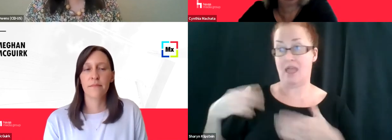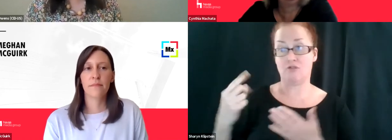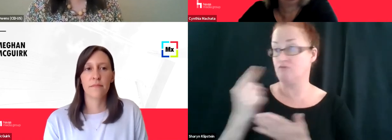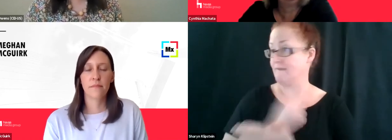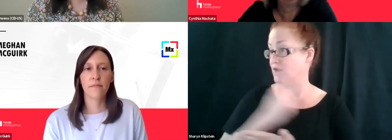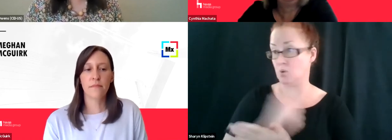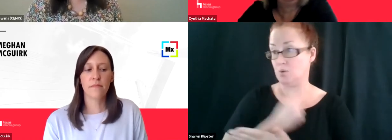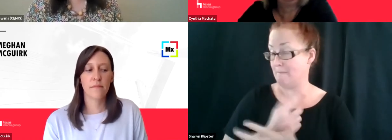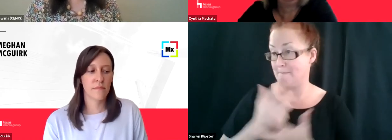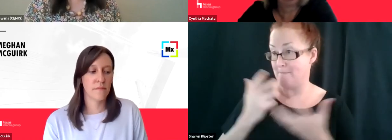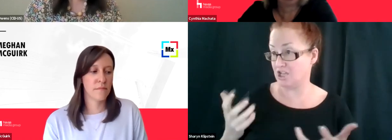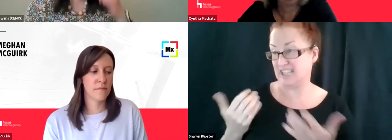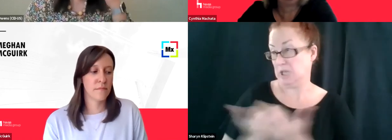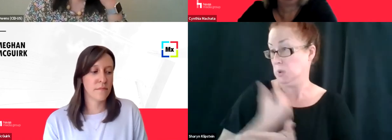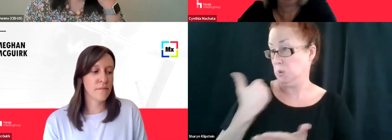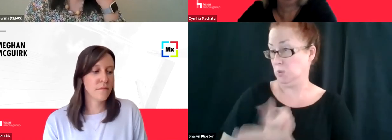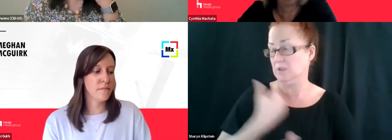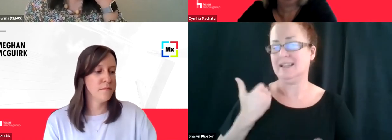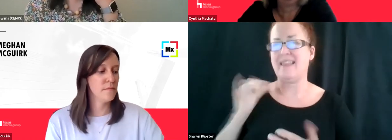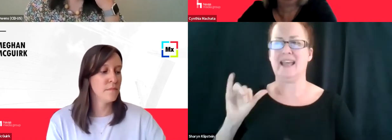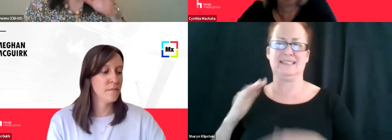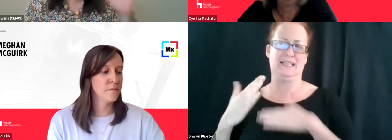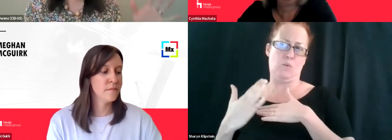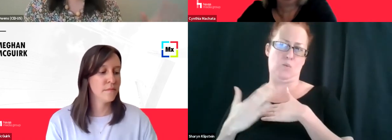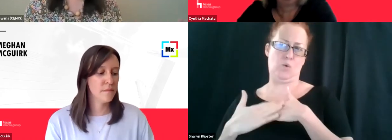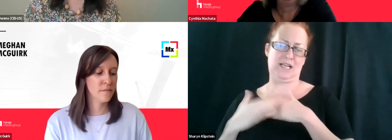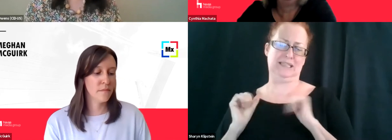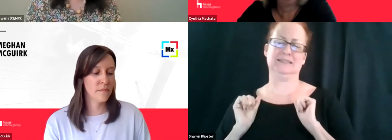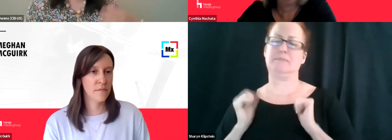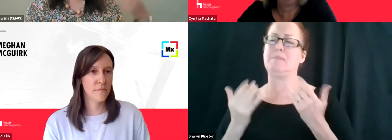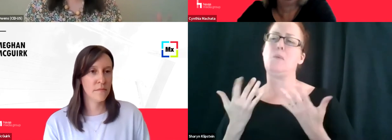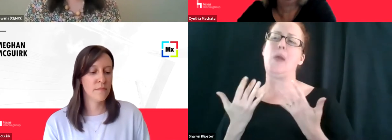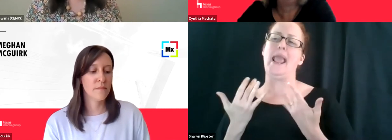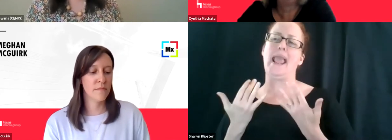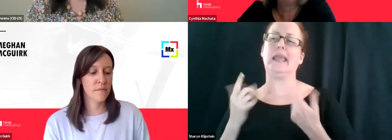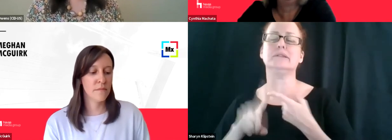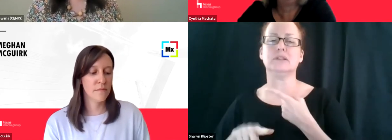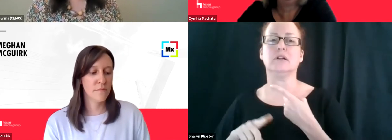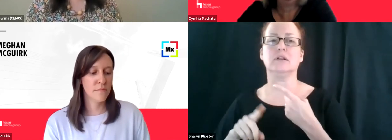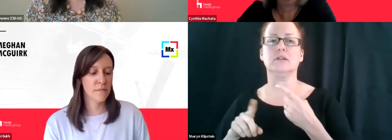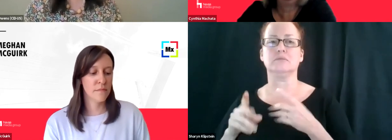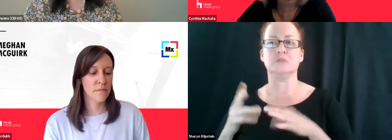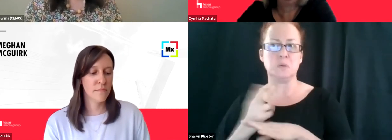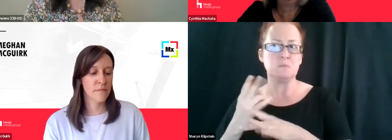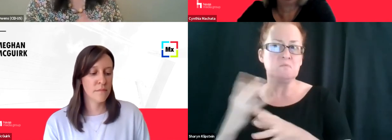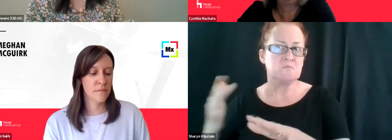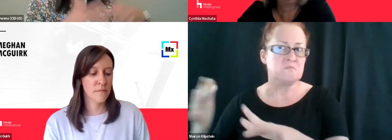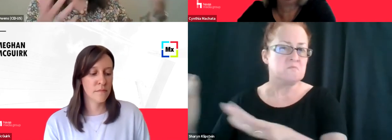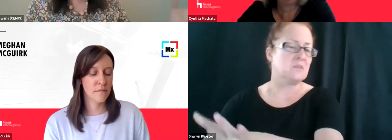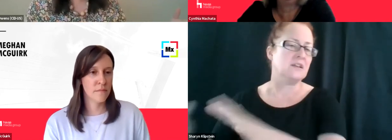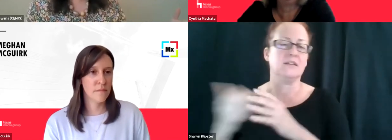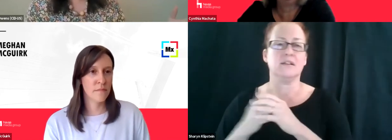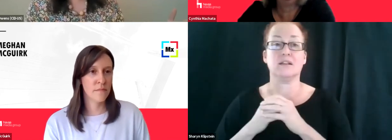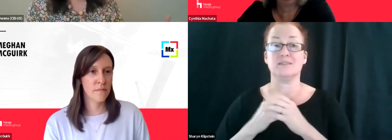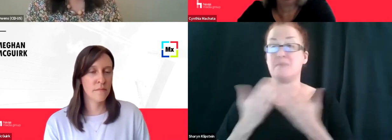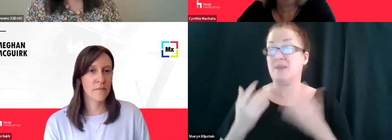you know, it's, it's a, it's a flag to perhaps wait a little bit until it's been out there for a while and something that perhaps was just